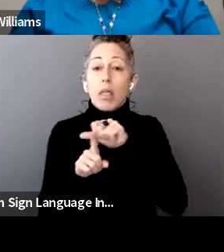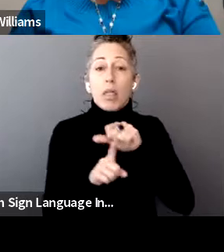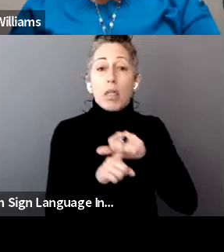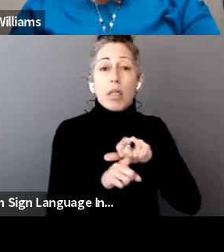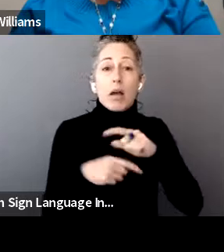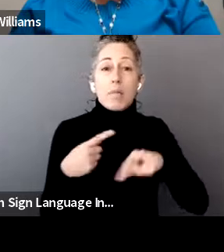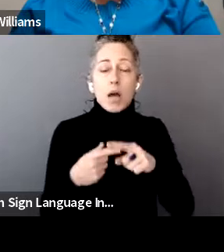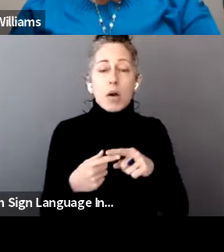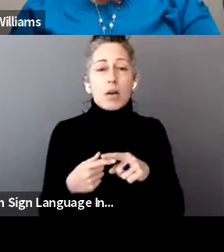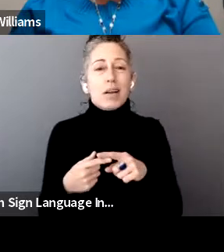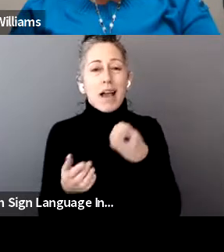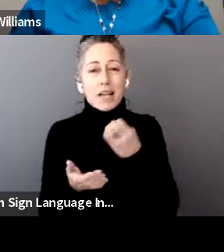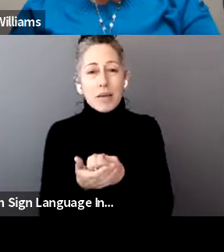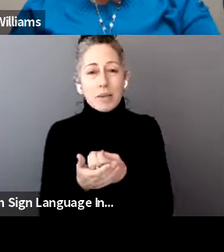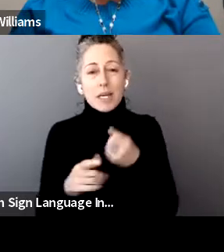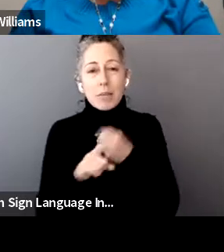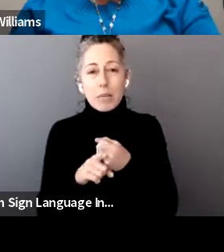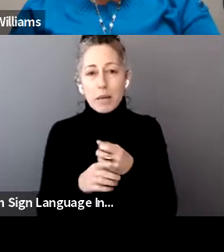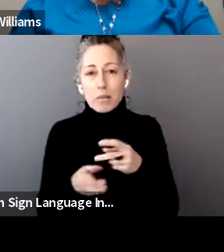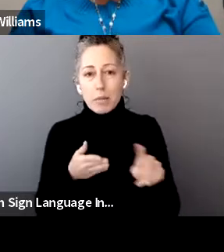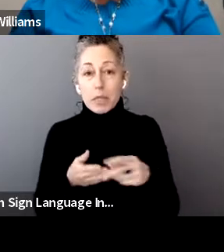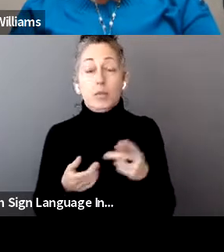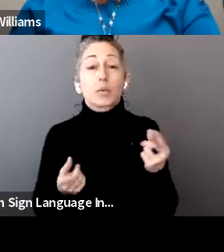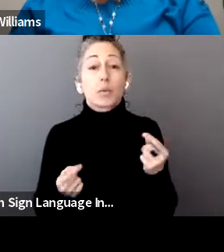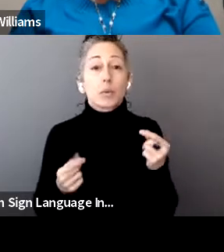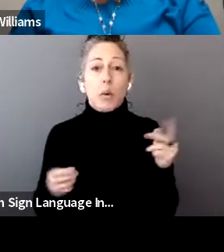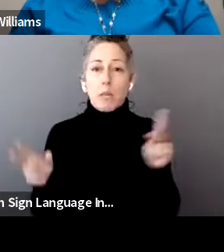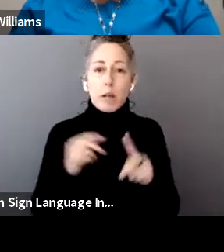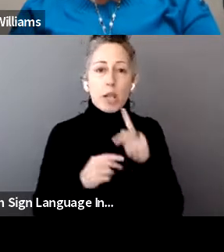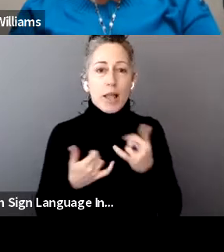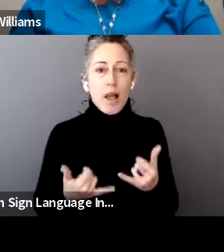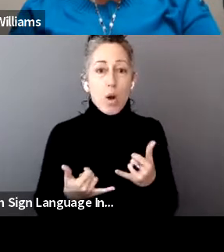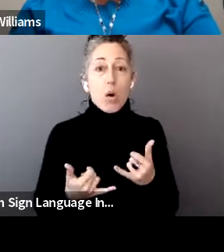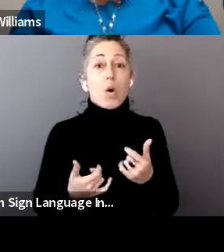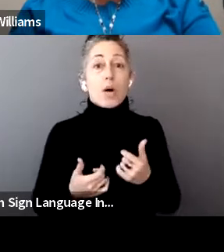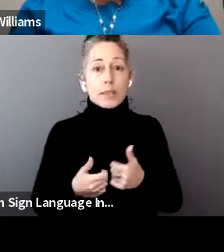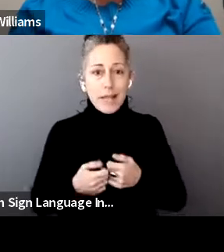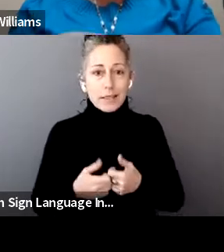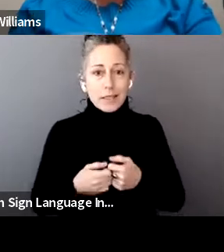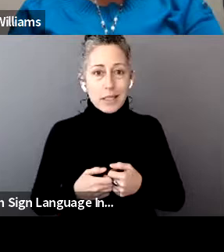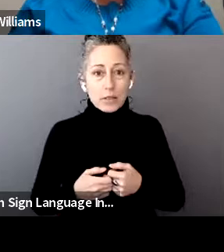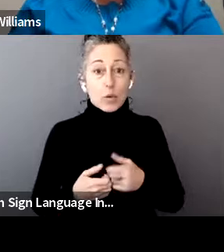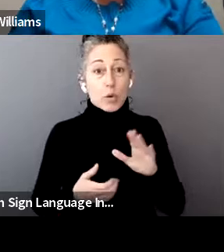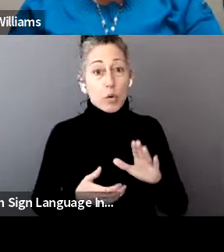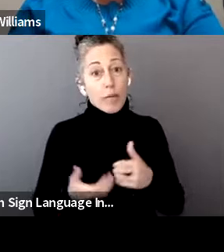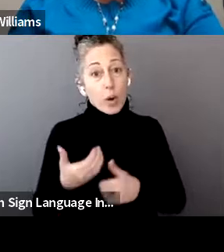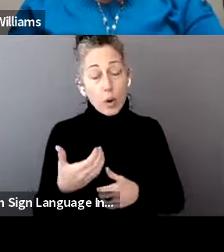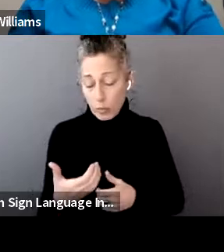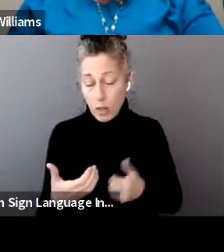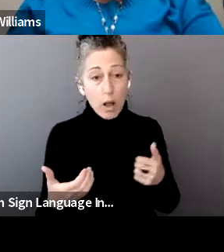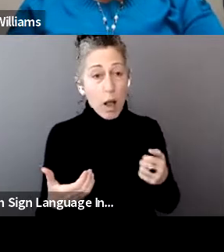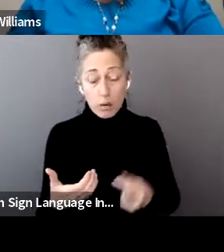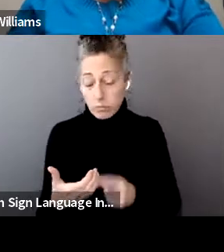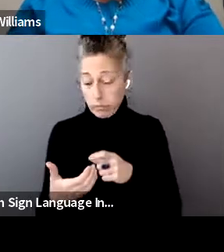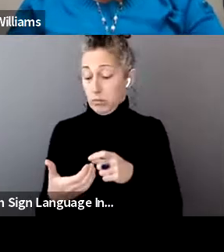These scammers are texting people and they're claiming that they have a payment from the treasury